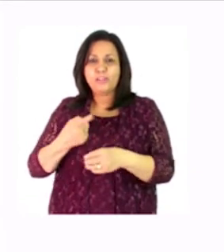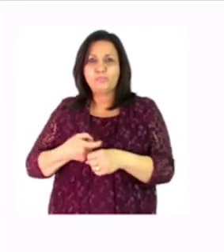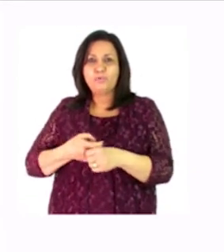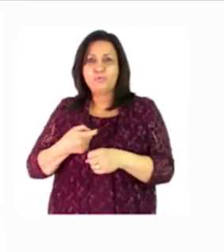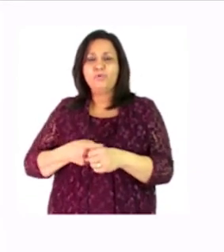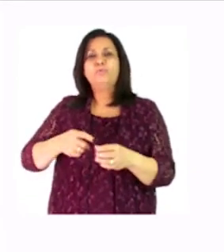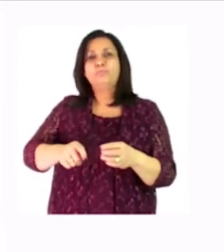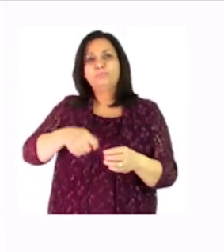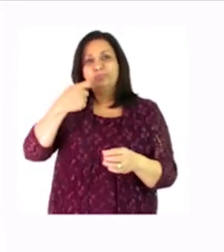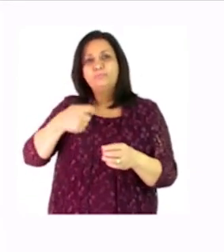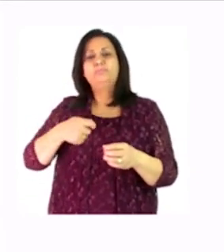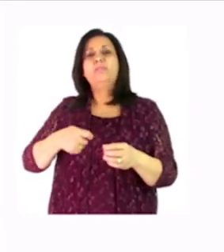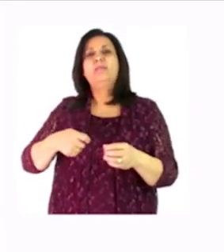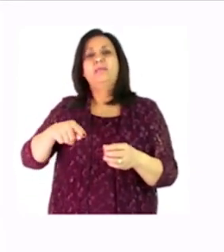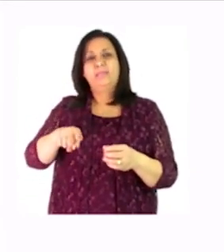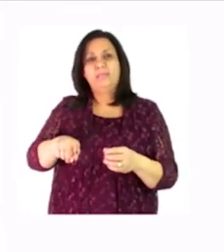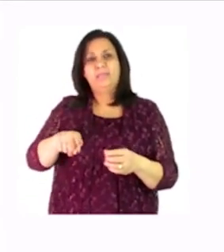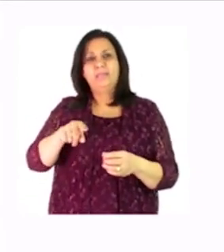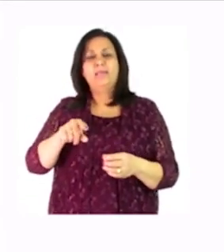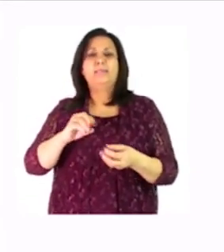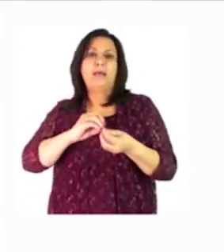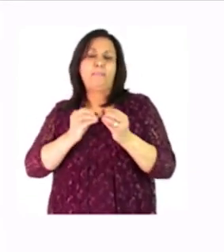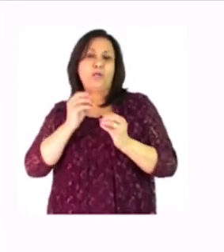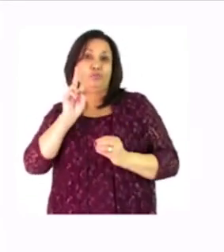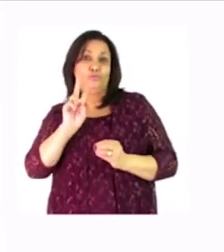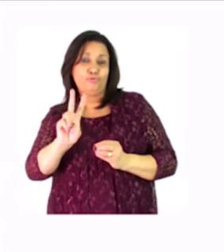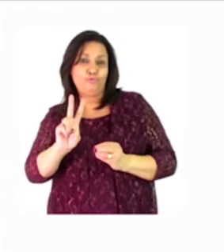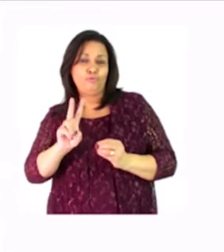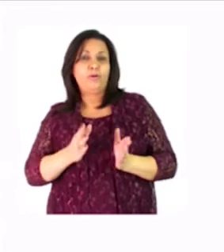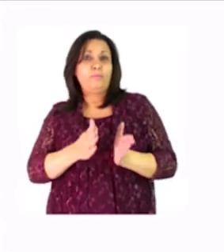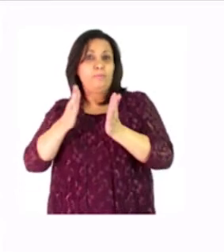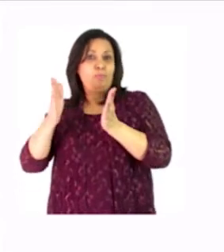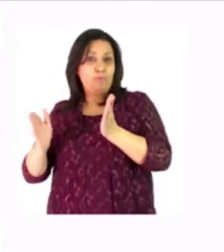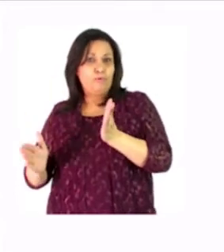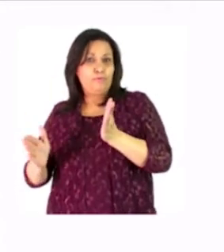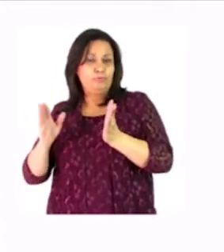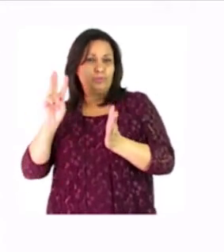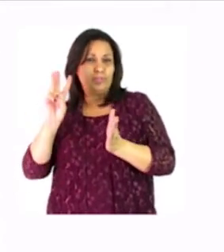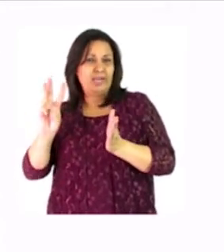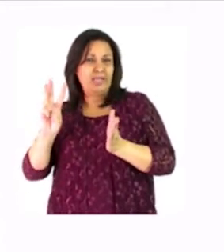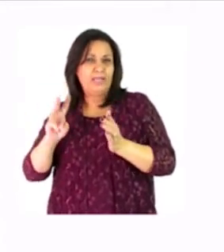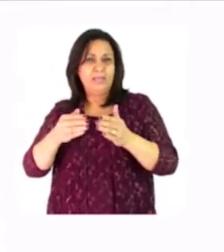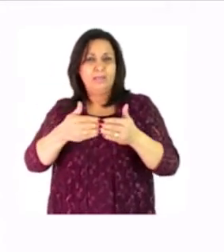is that is picture number two then picture number three the cookies are laid down